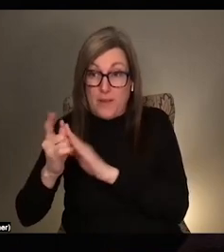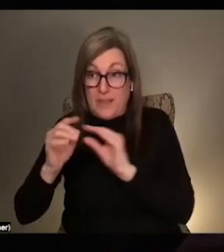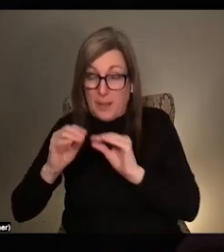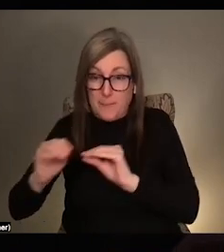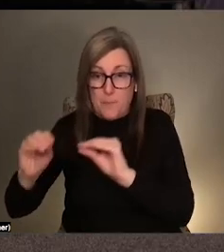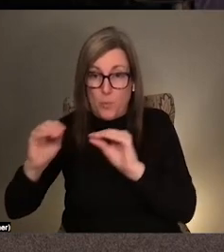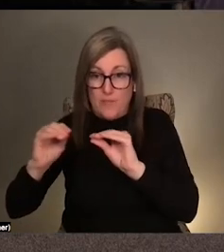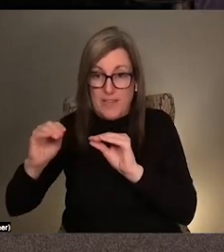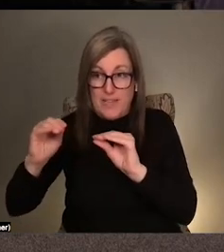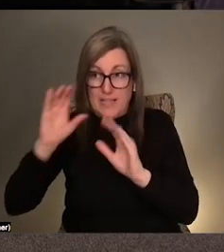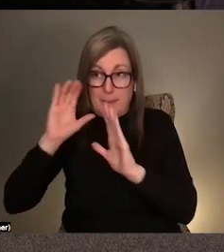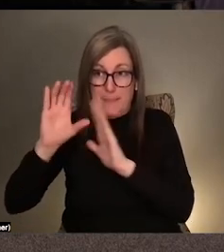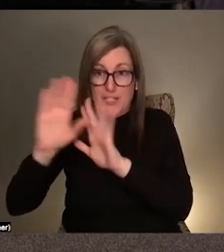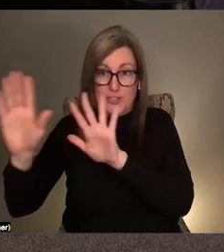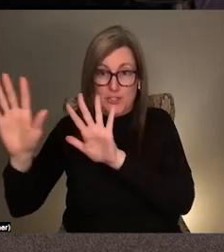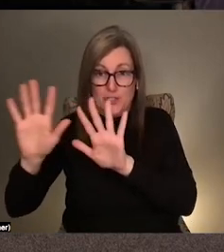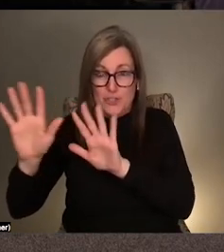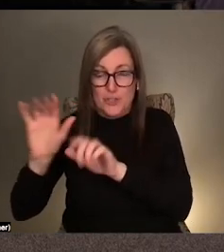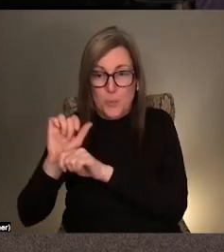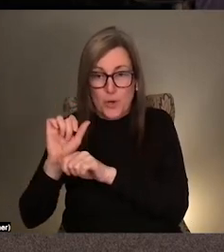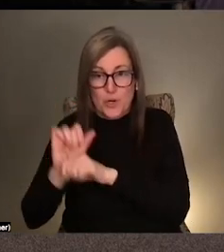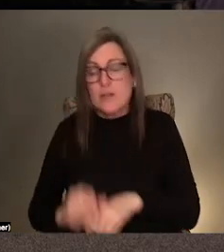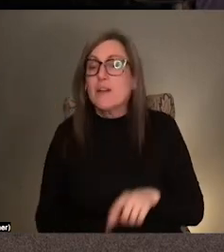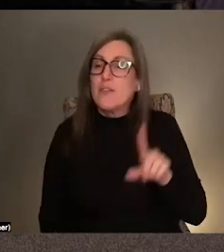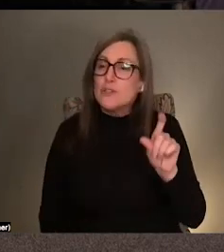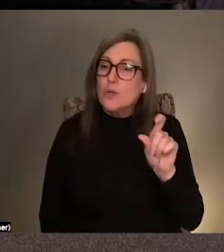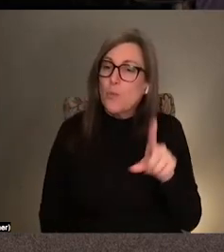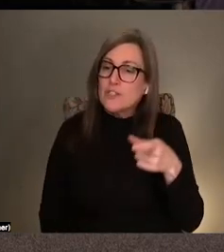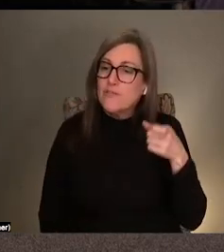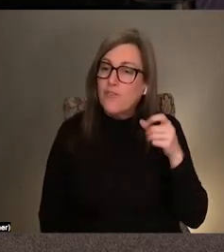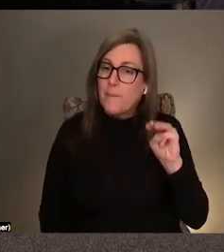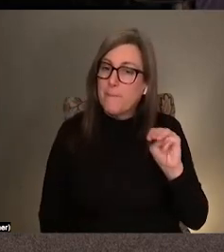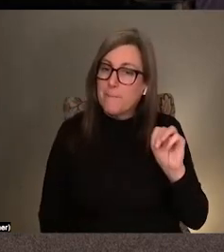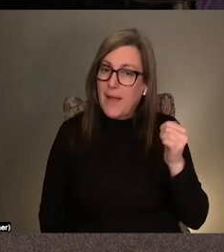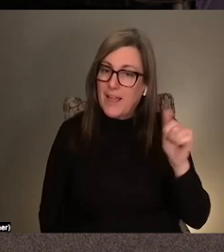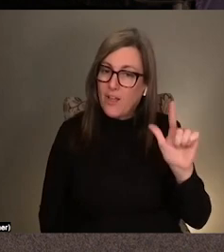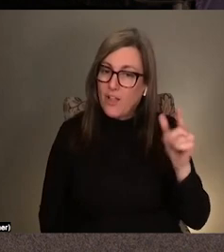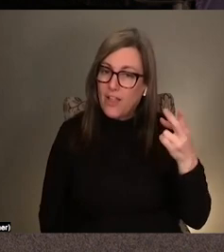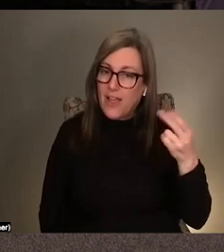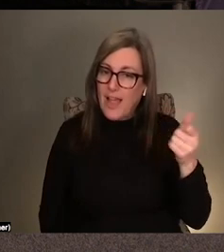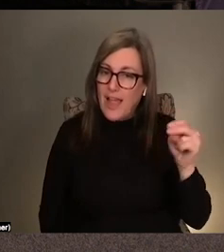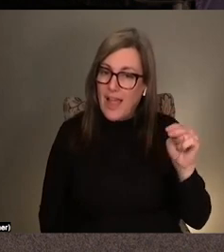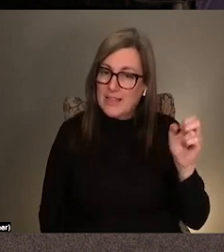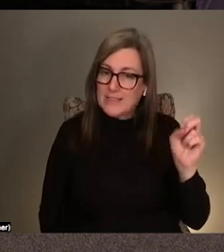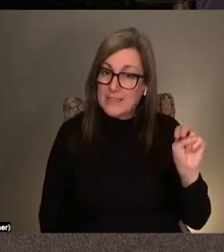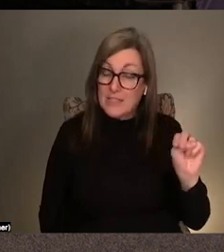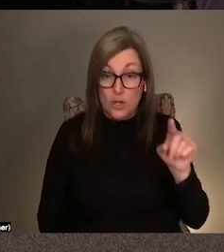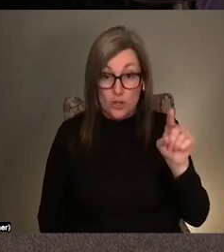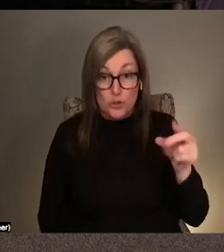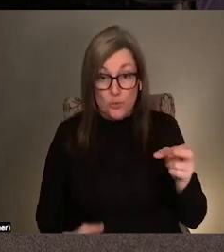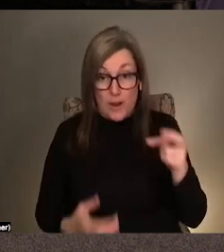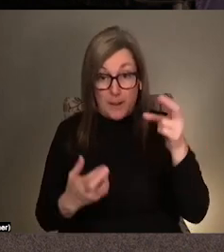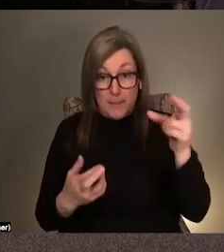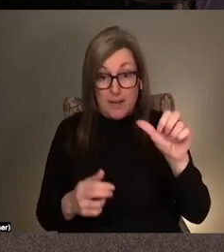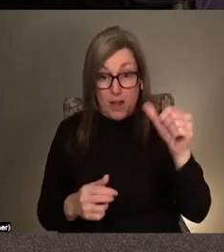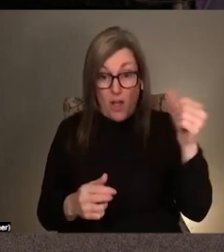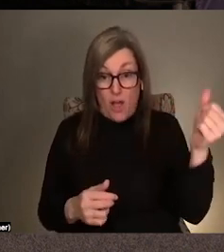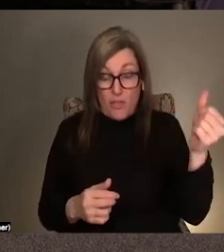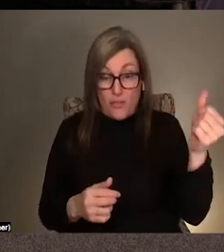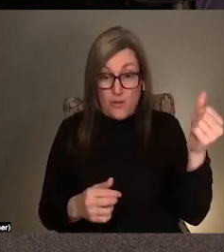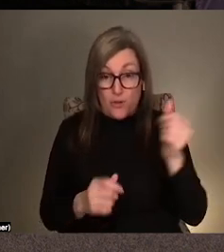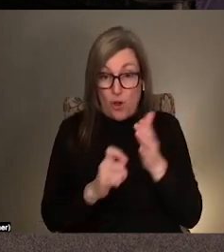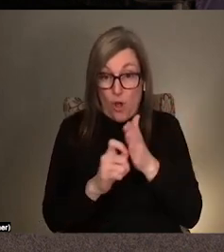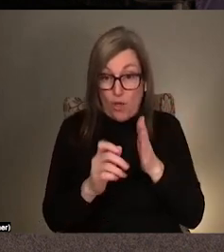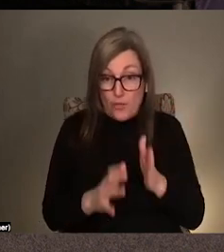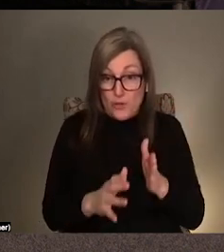work. Um, we have a question from Michael Hanson. Would you recommend any other artists or authors related